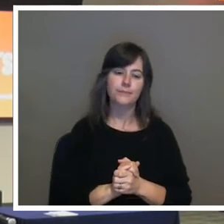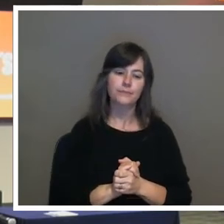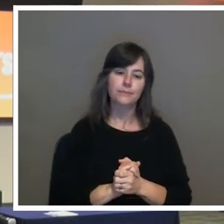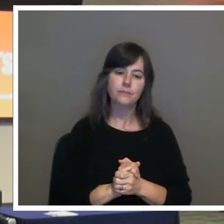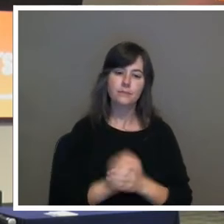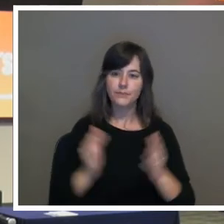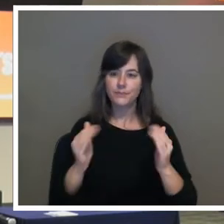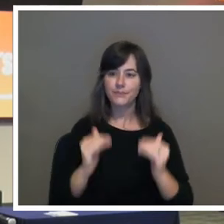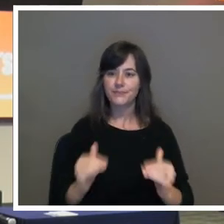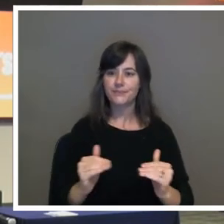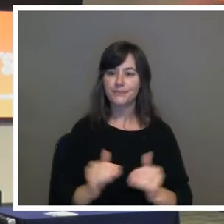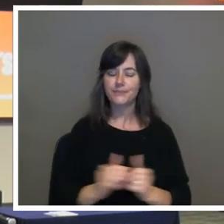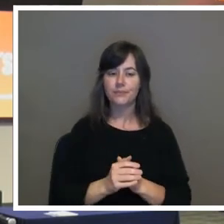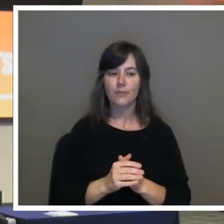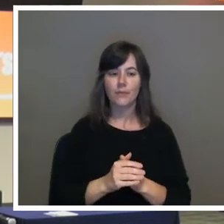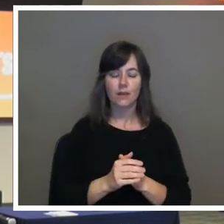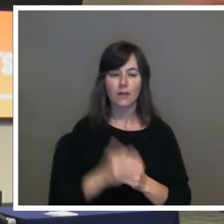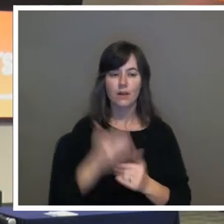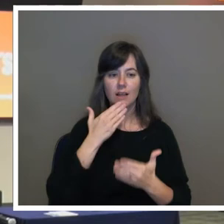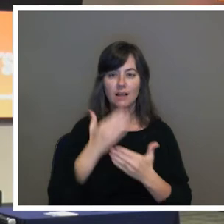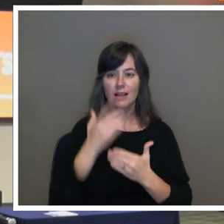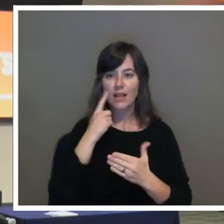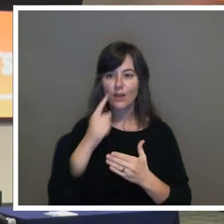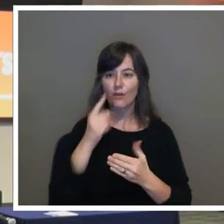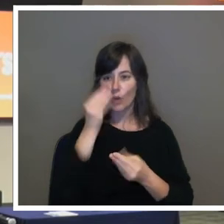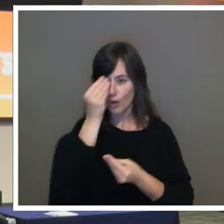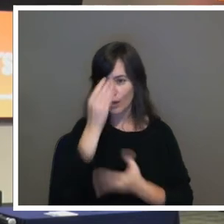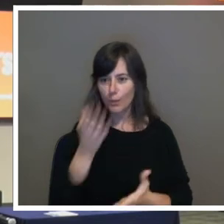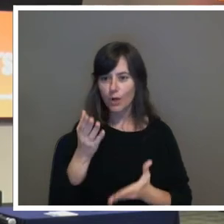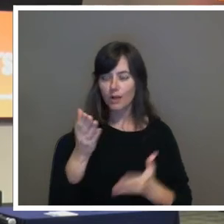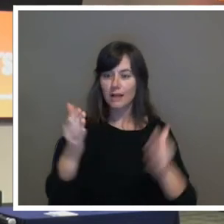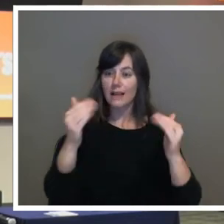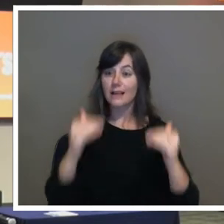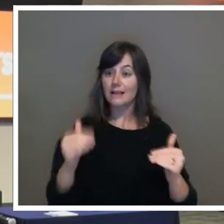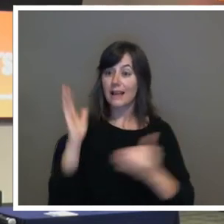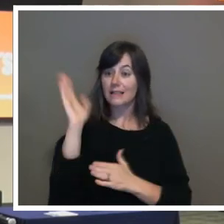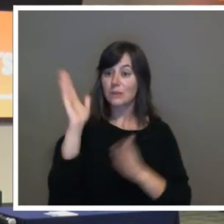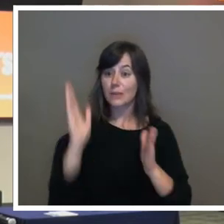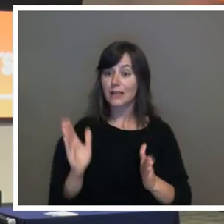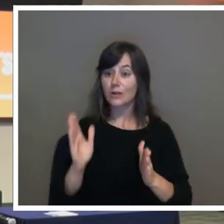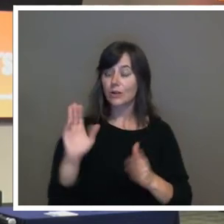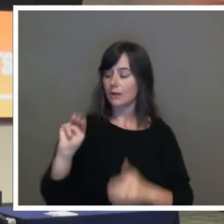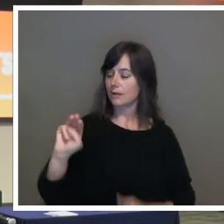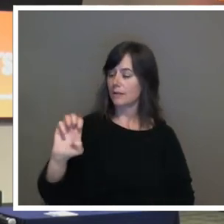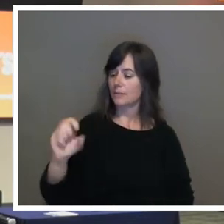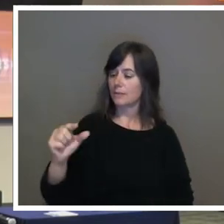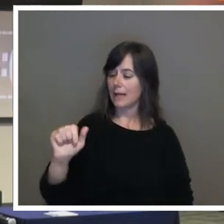Thank you. Thank you for your input. Our next speaker is Megan Sams.